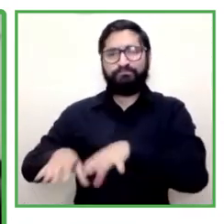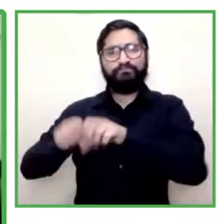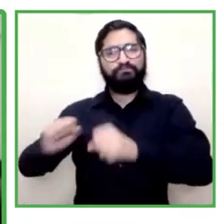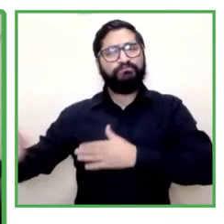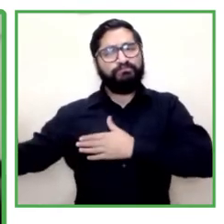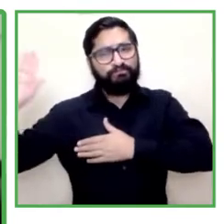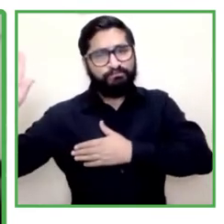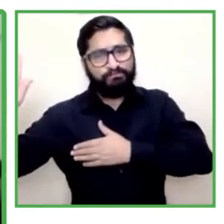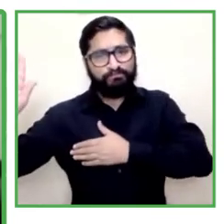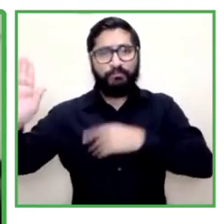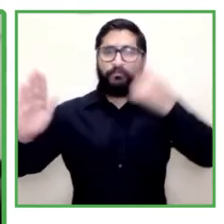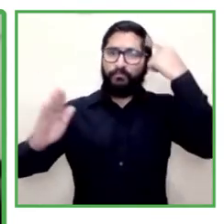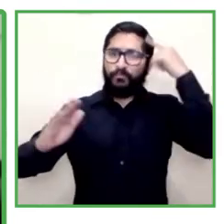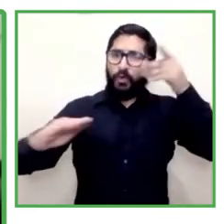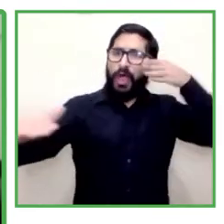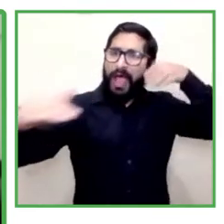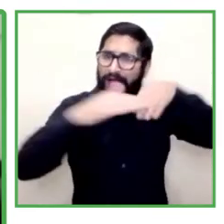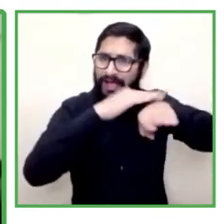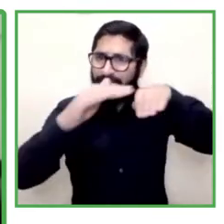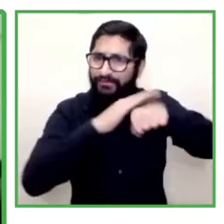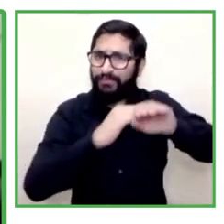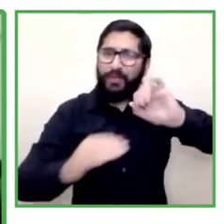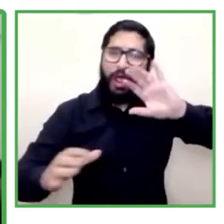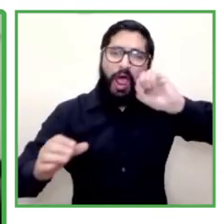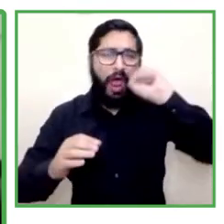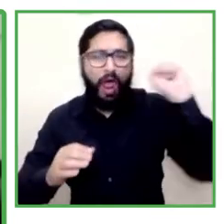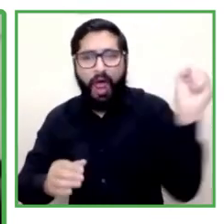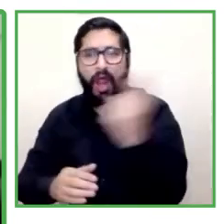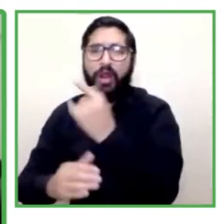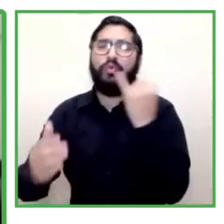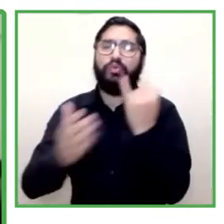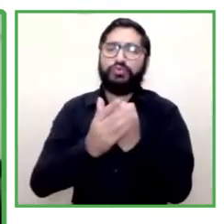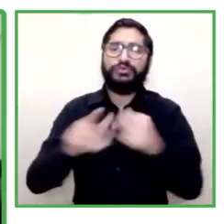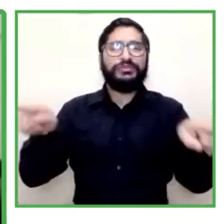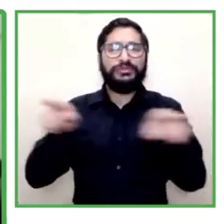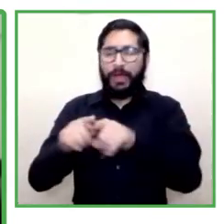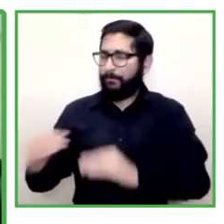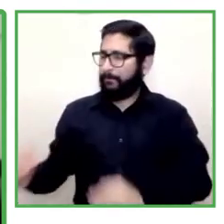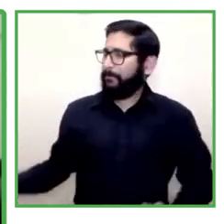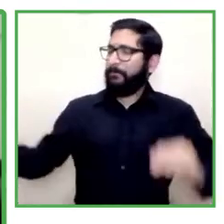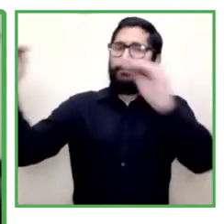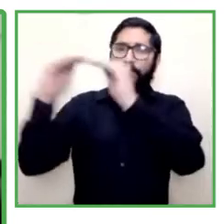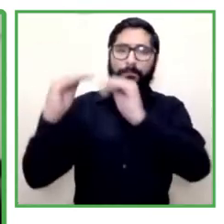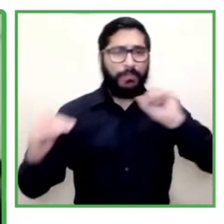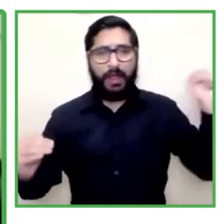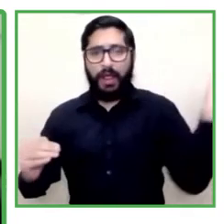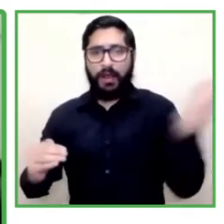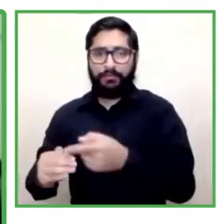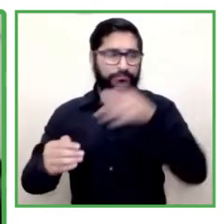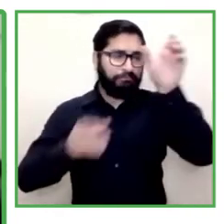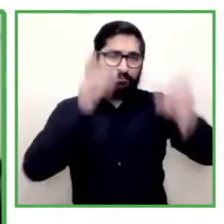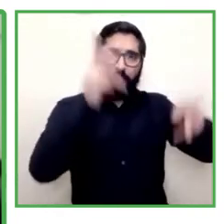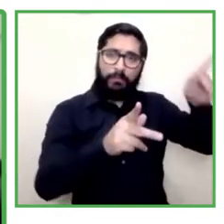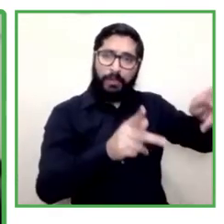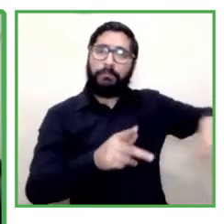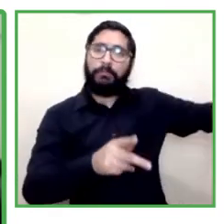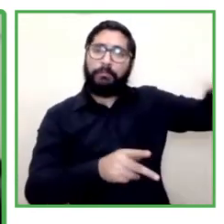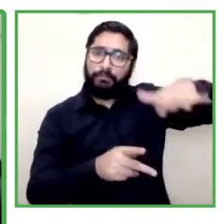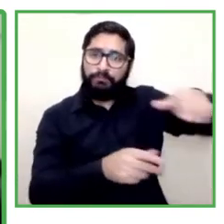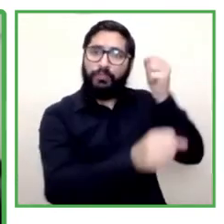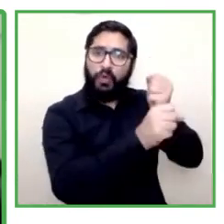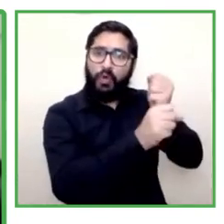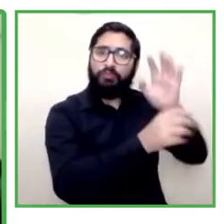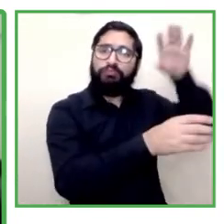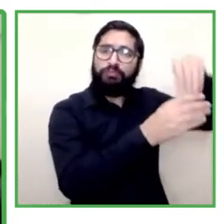include decent jobs for people with disabilities where the role of the public is